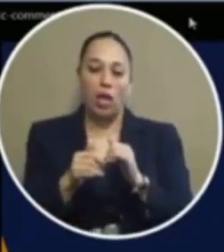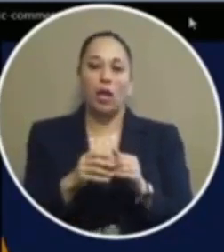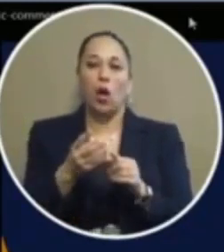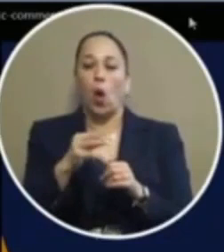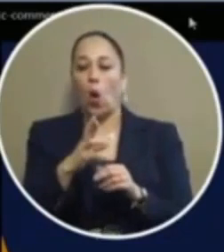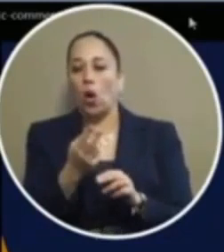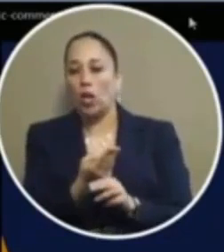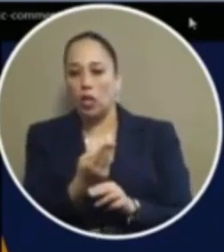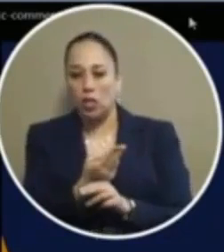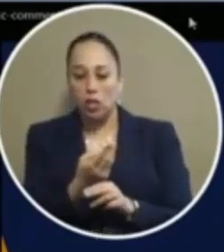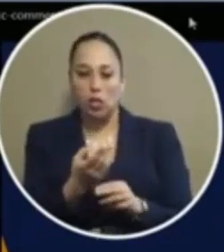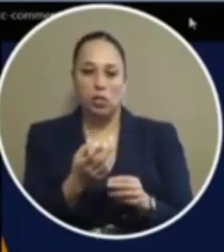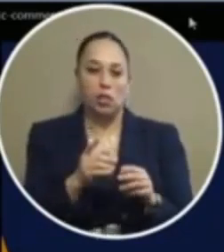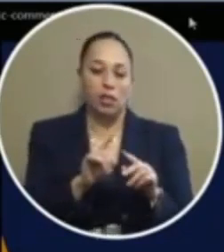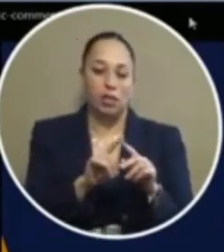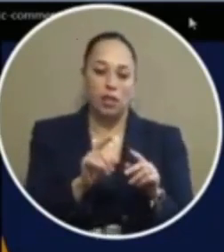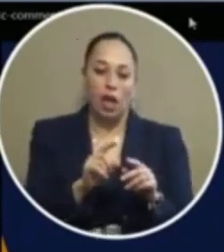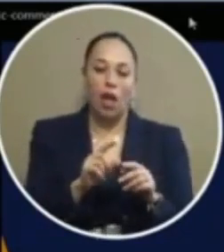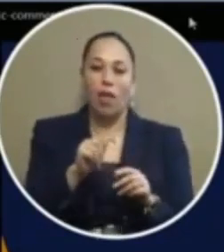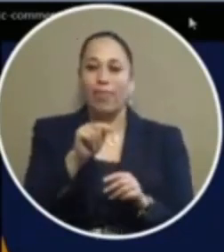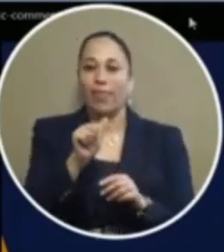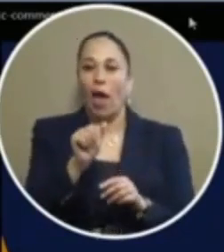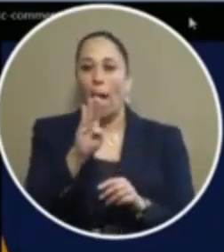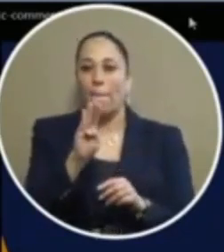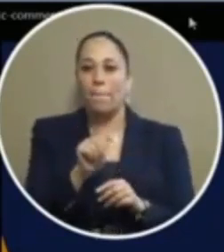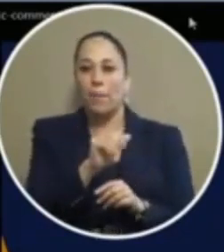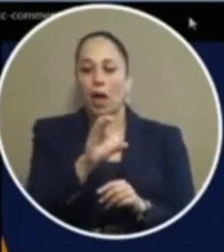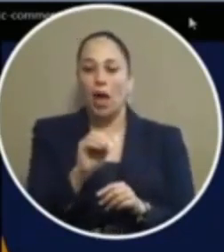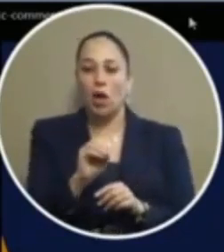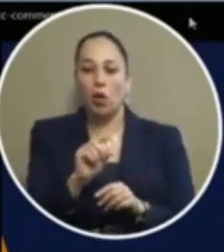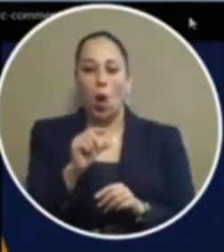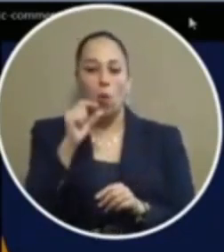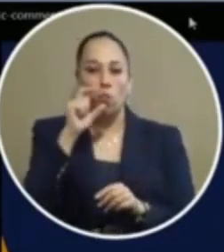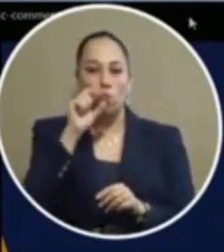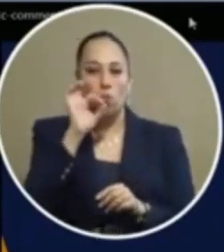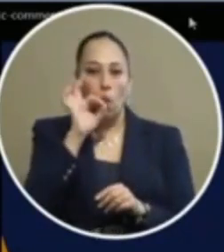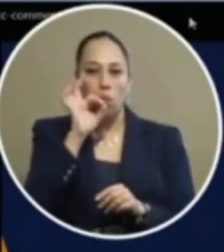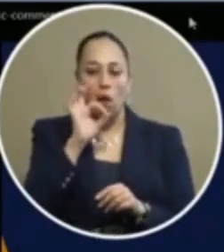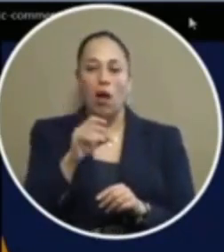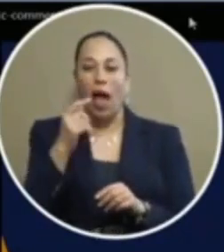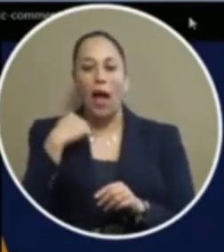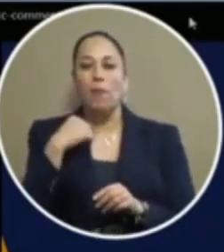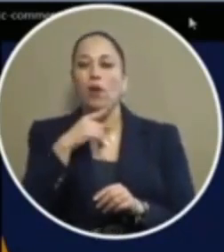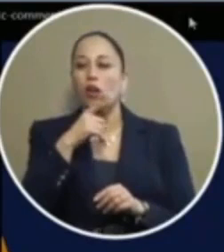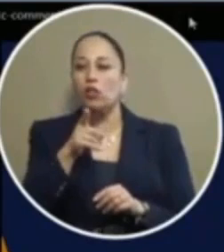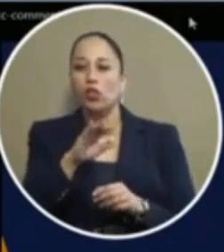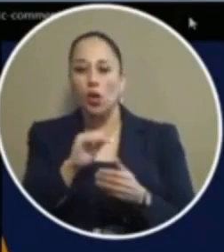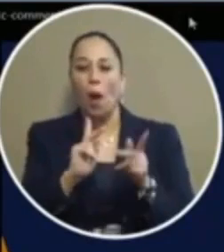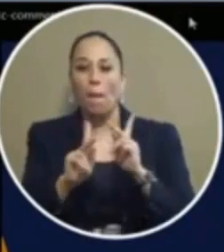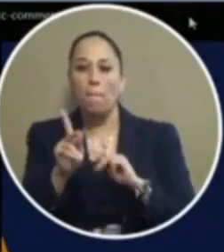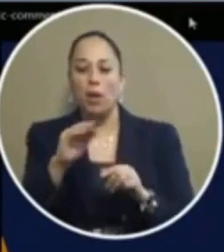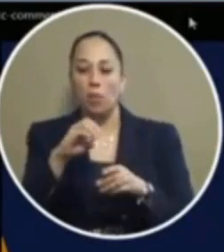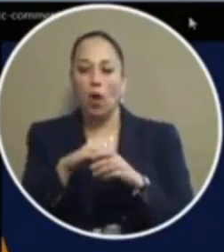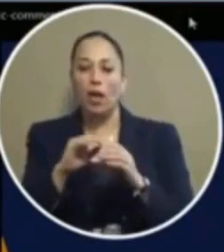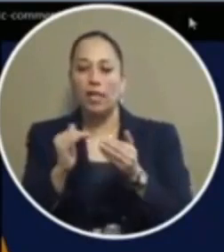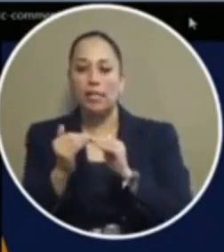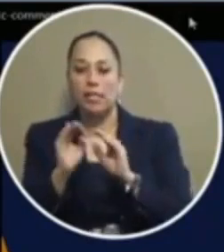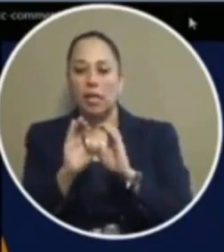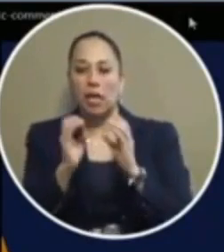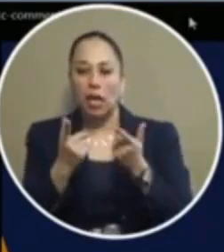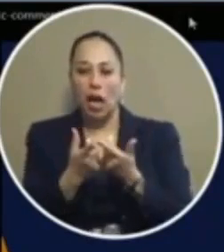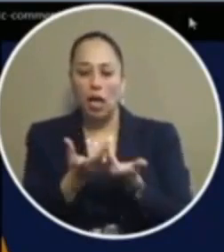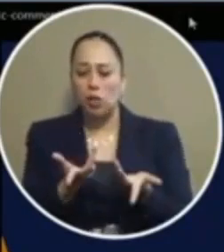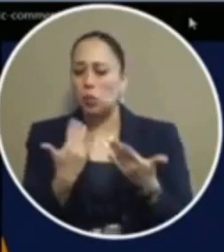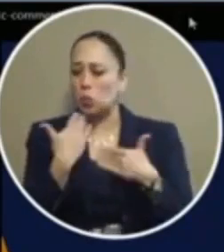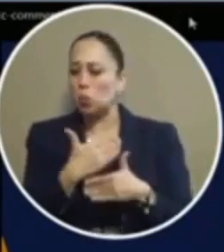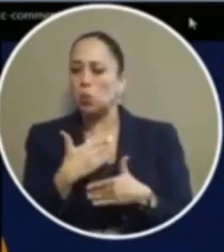use dip copenhagen tobacco um i'm sure many people on the city council also uh enjoy a glass of wine